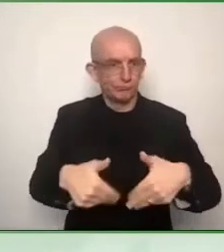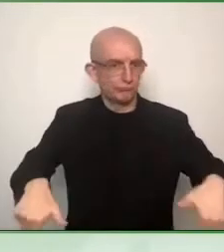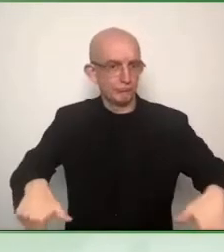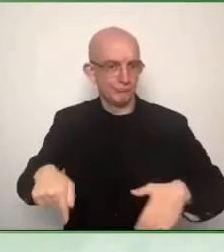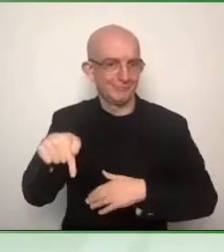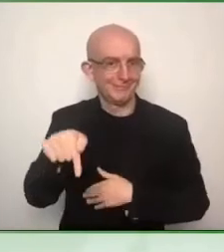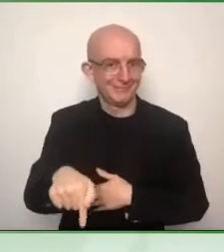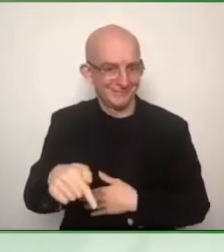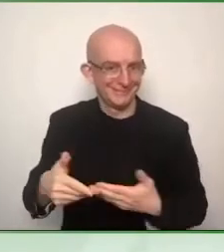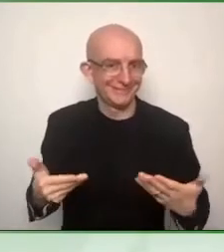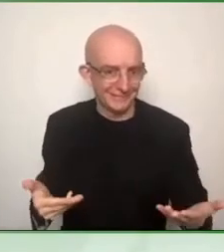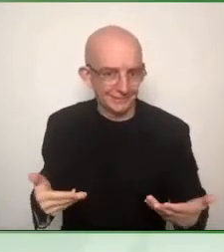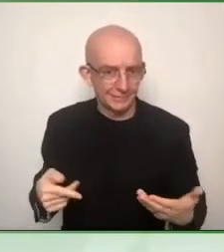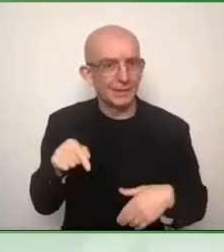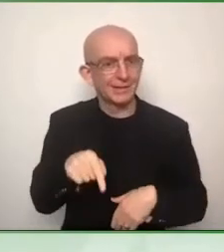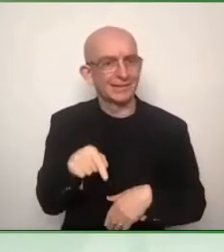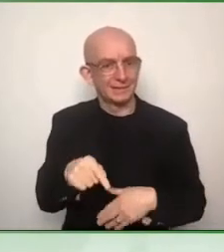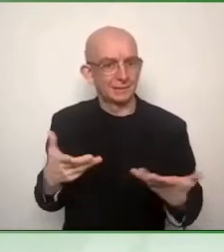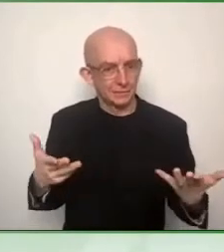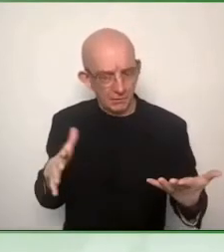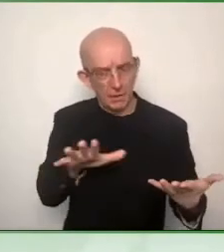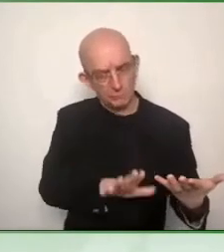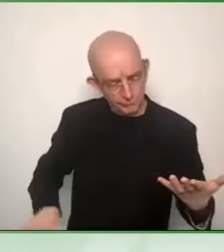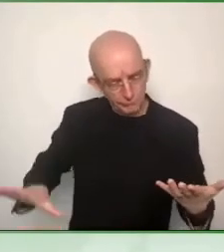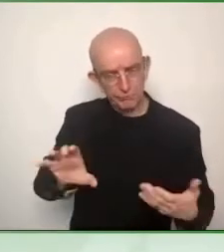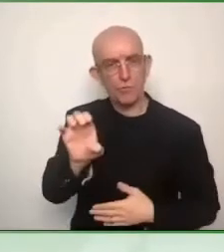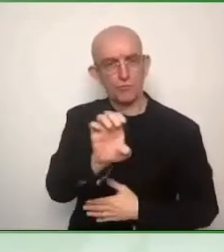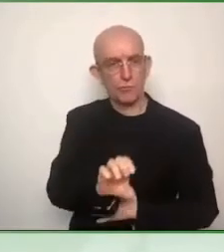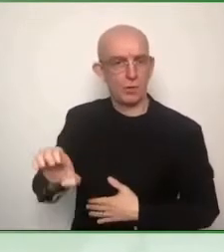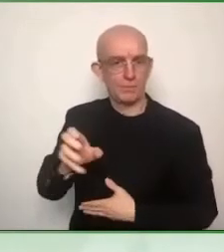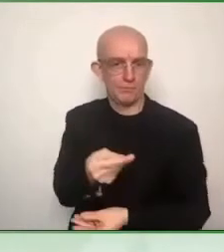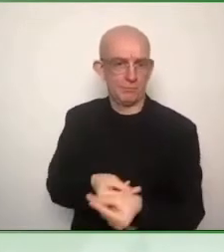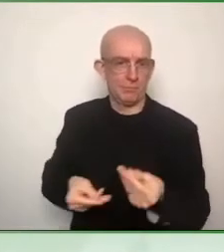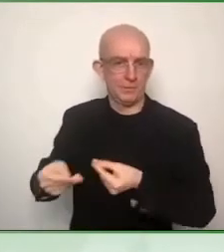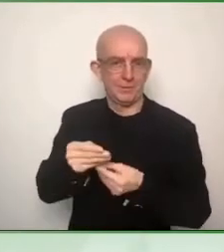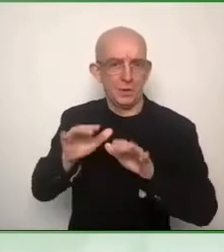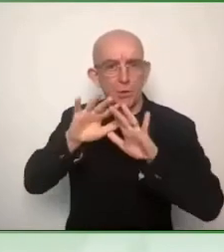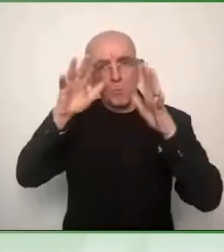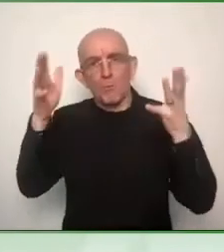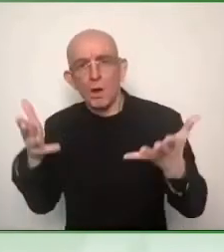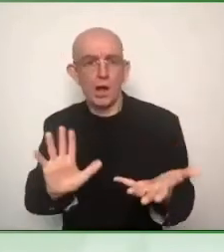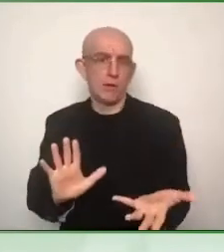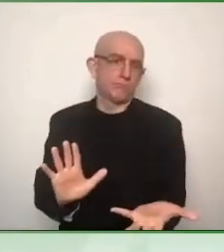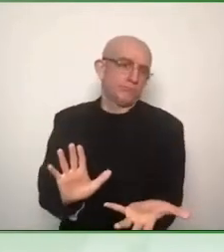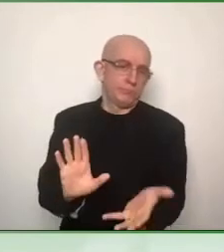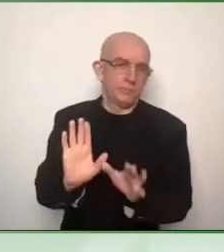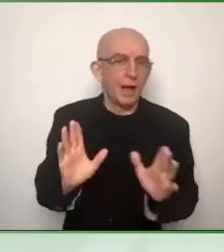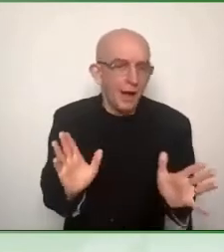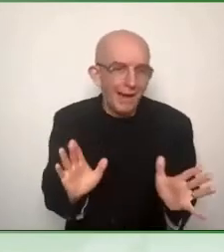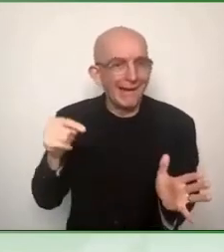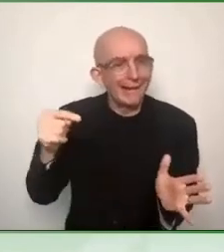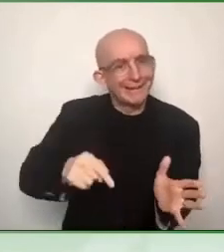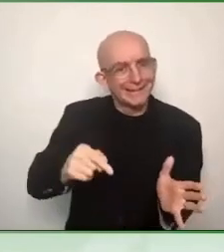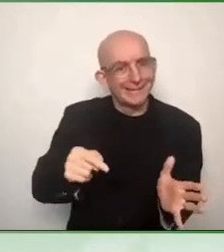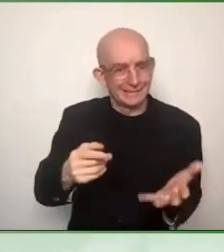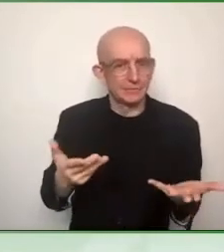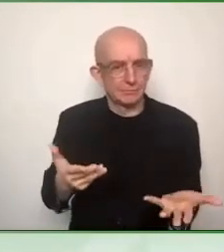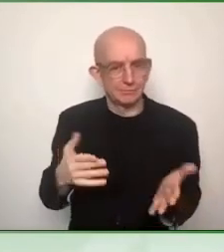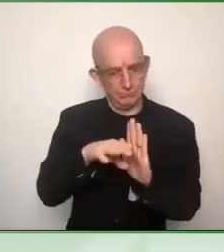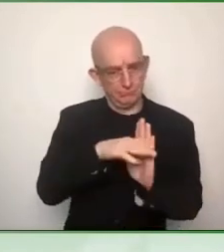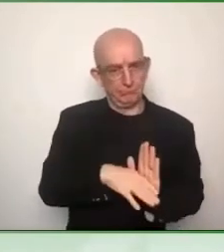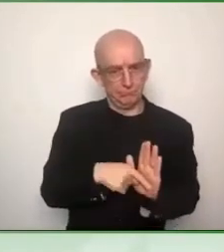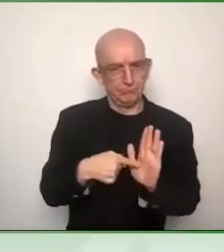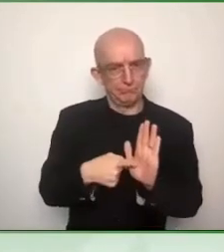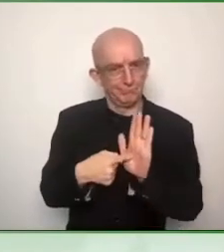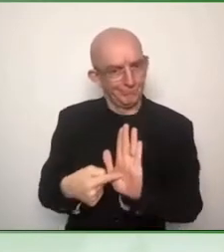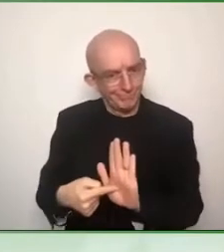process is diverse. On one hand, we are preparing some standardization measures, standardization